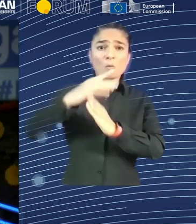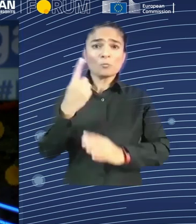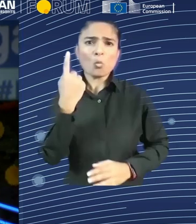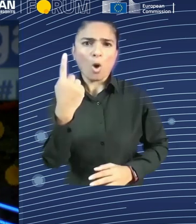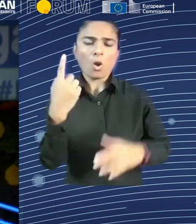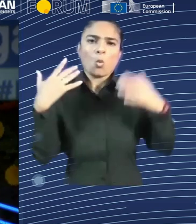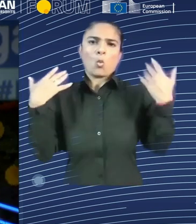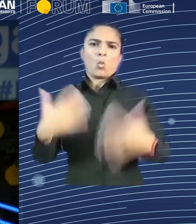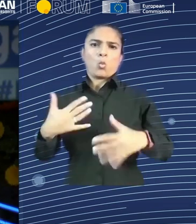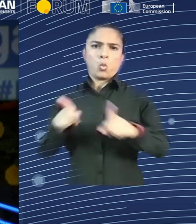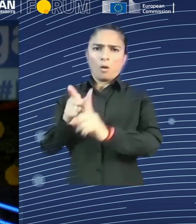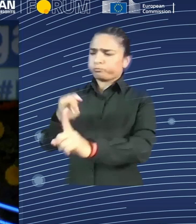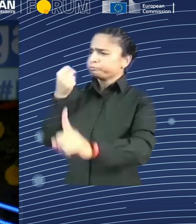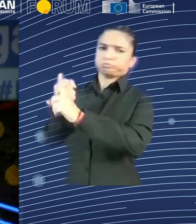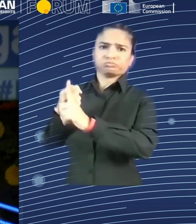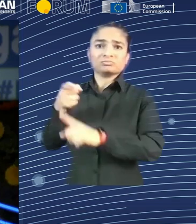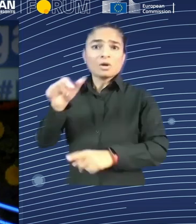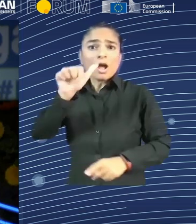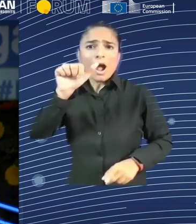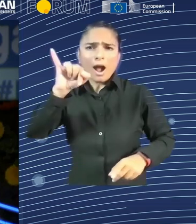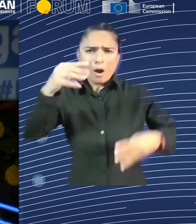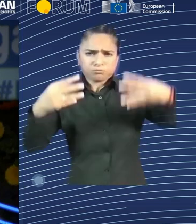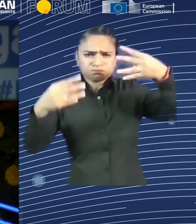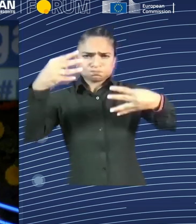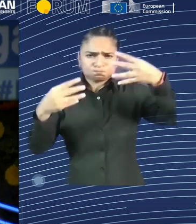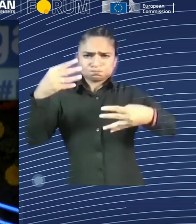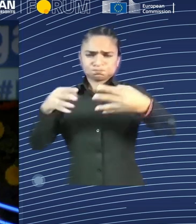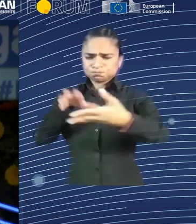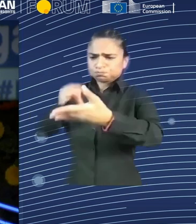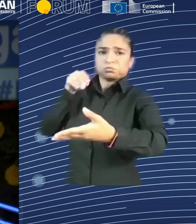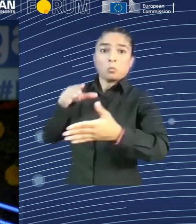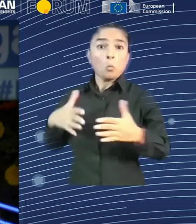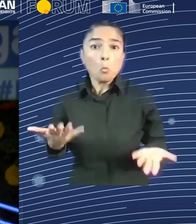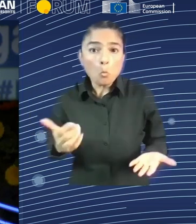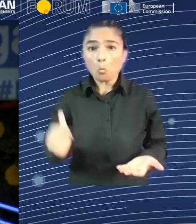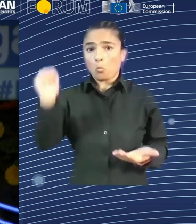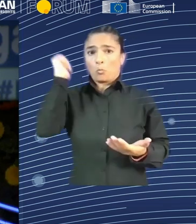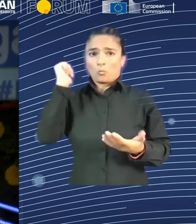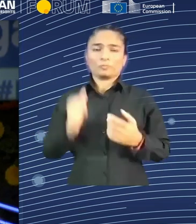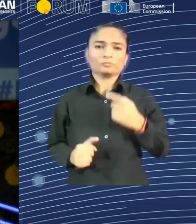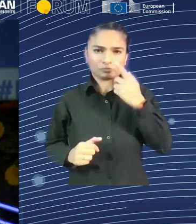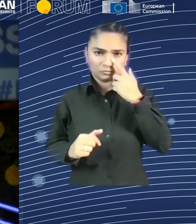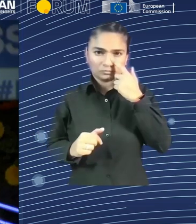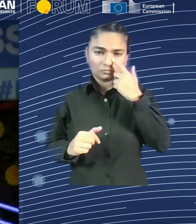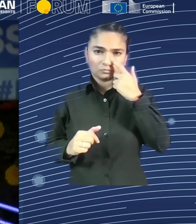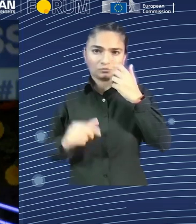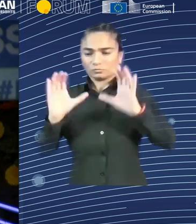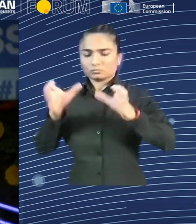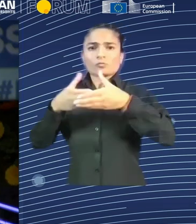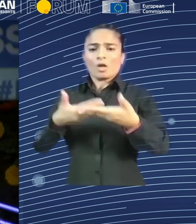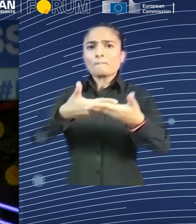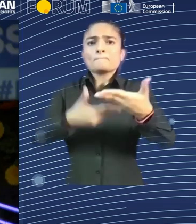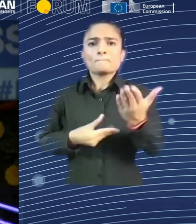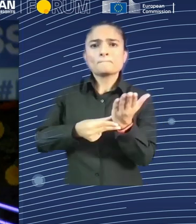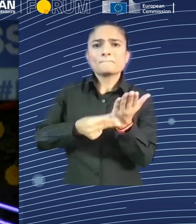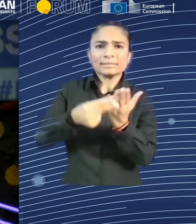the ChatGPT entering into classrooms and how education is transformed by this use of large language